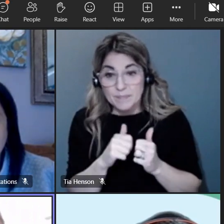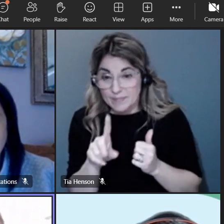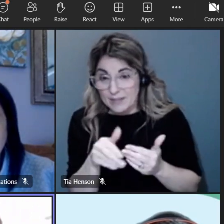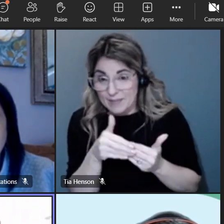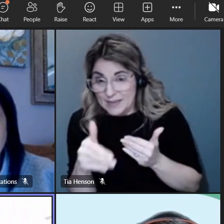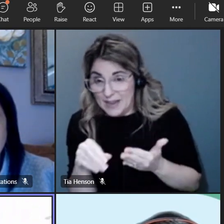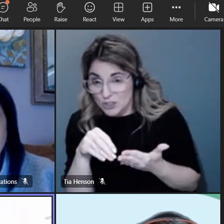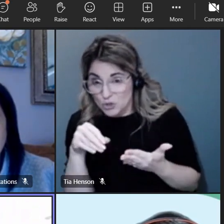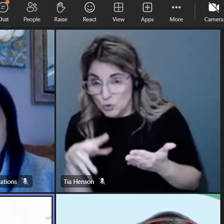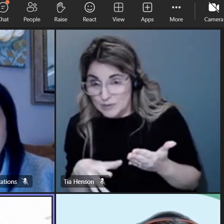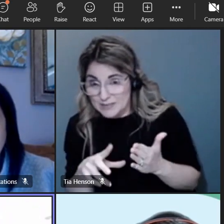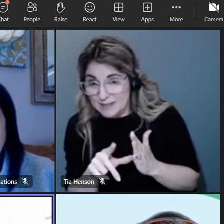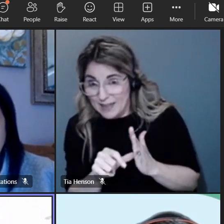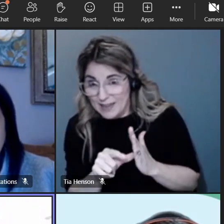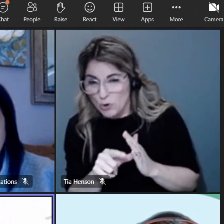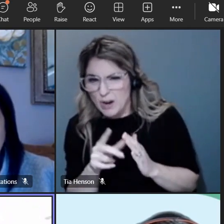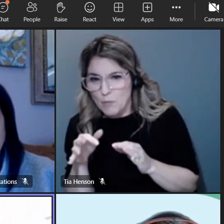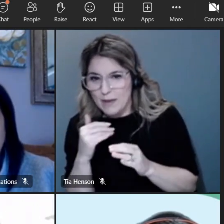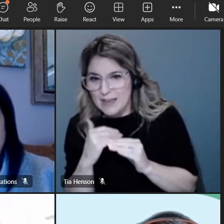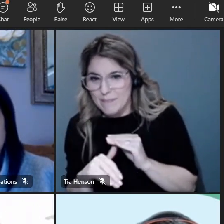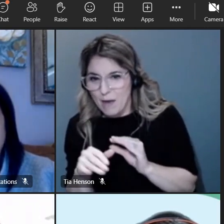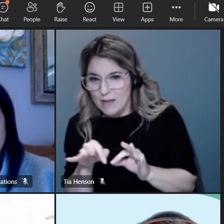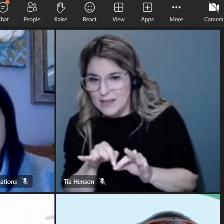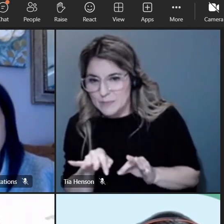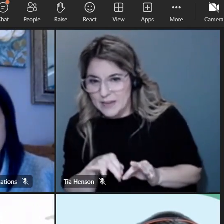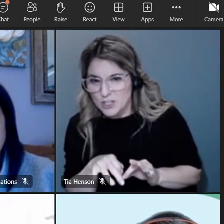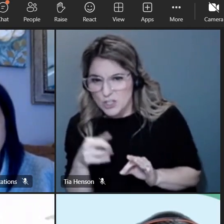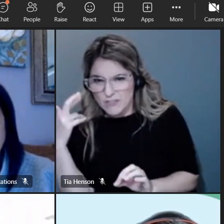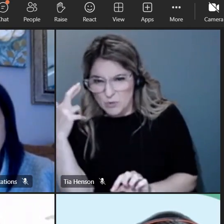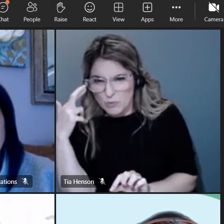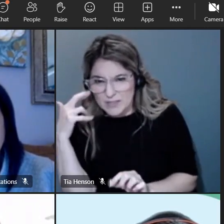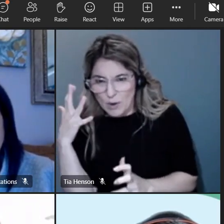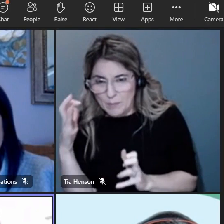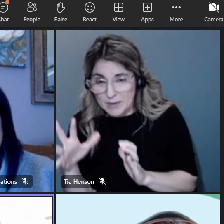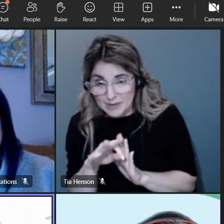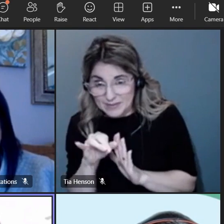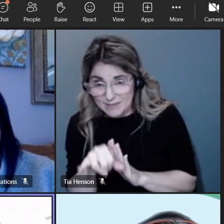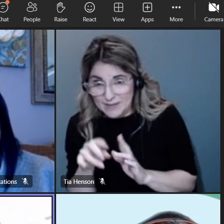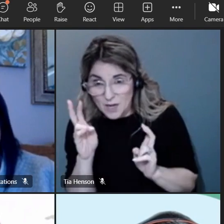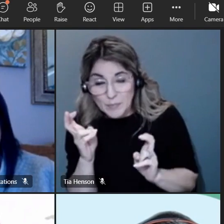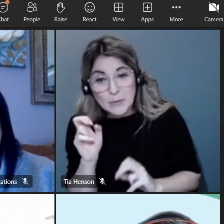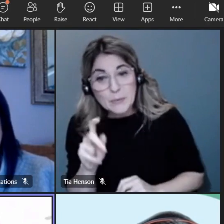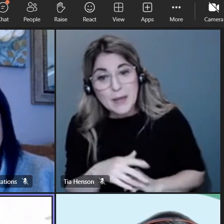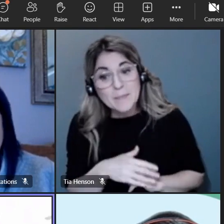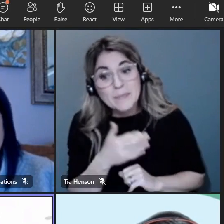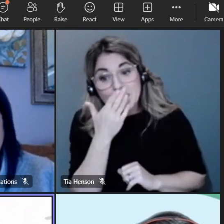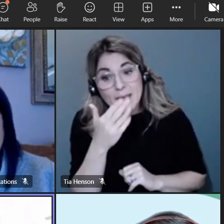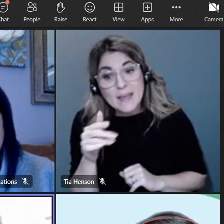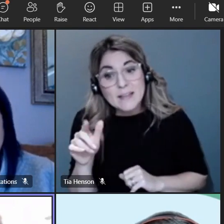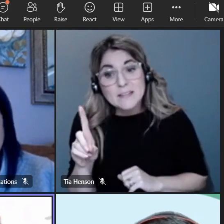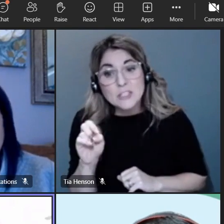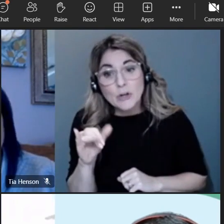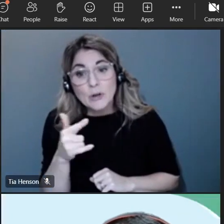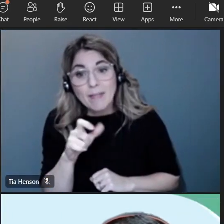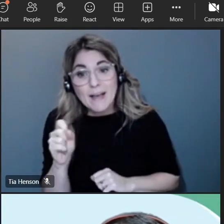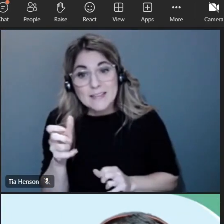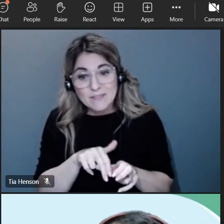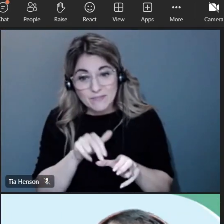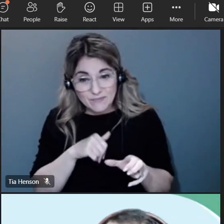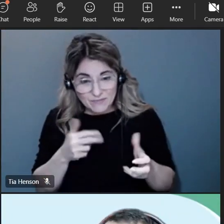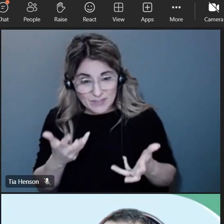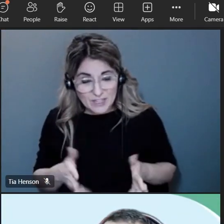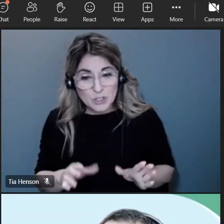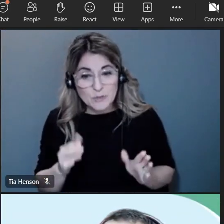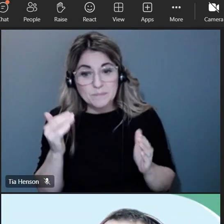sure there's an explanation in the email as well so great okay thanks everybody all right the next